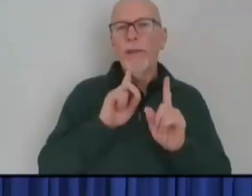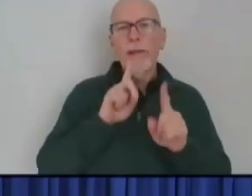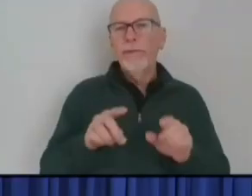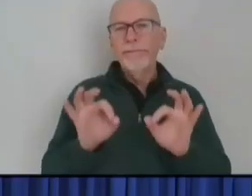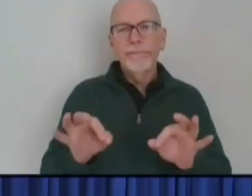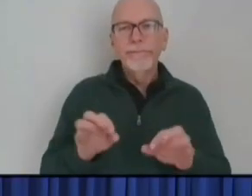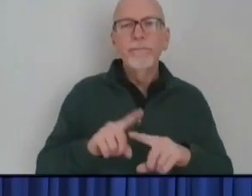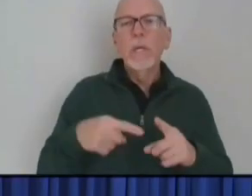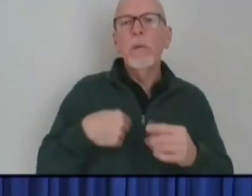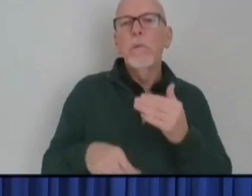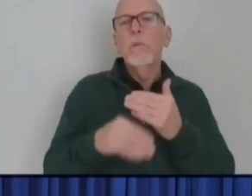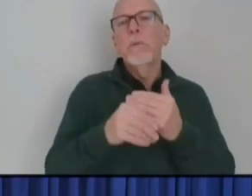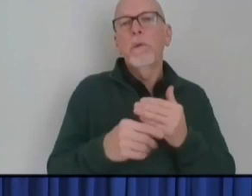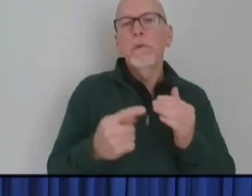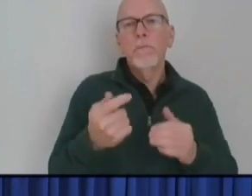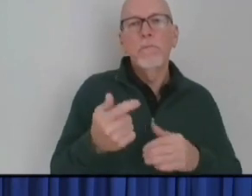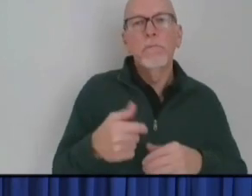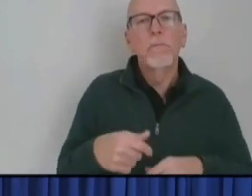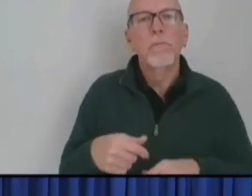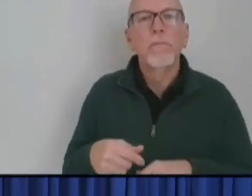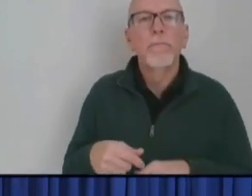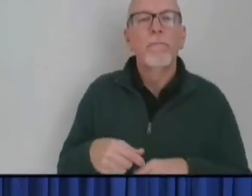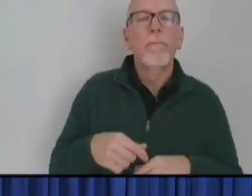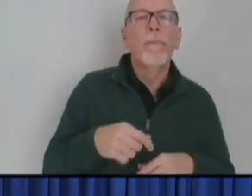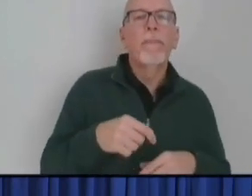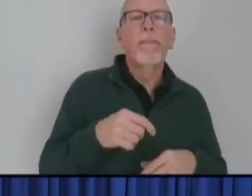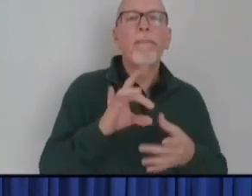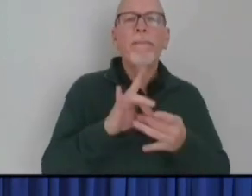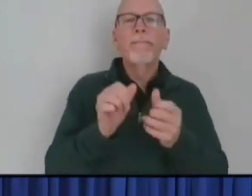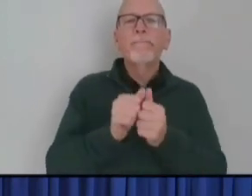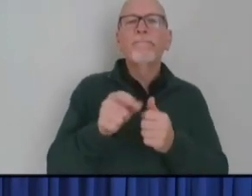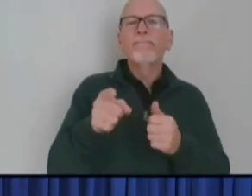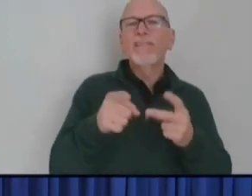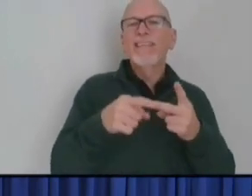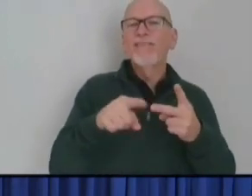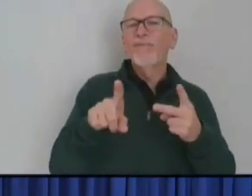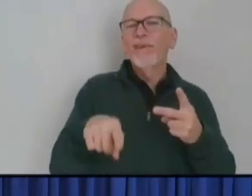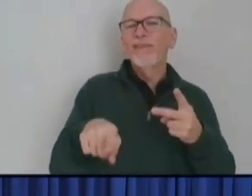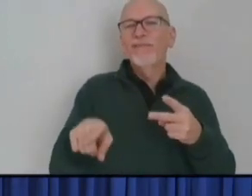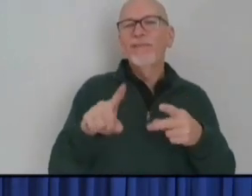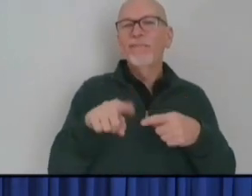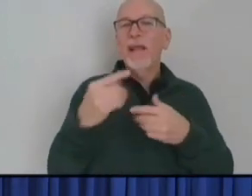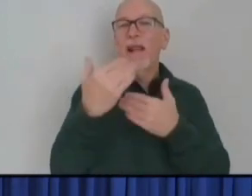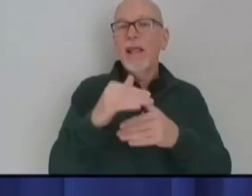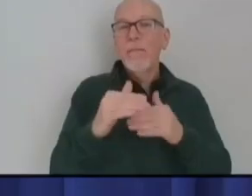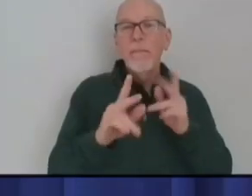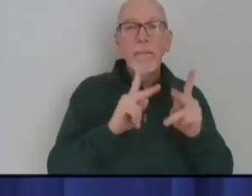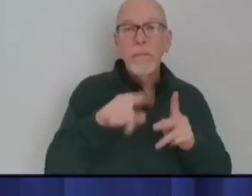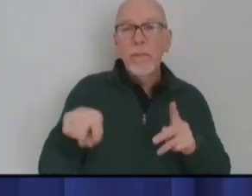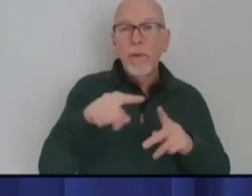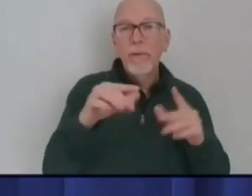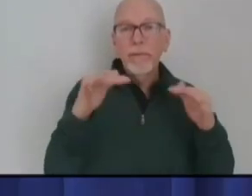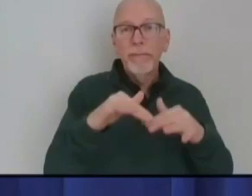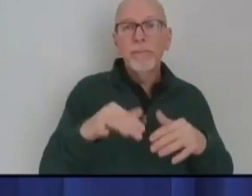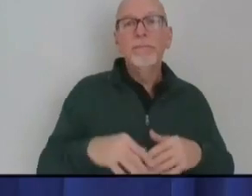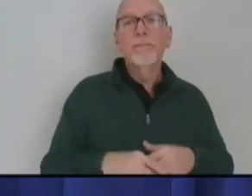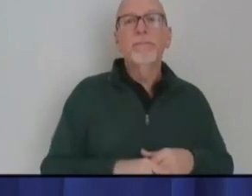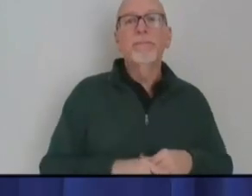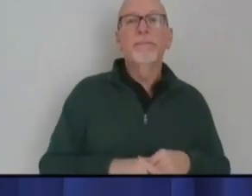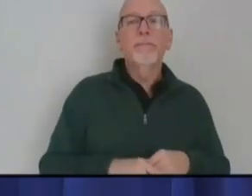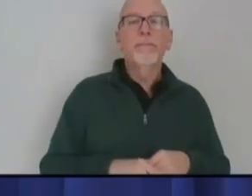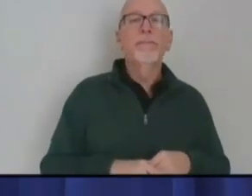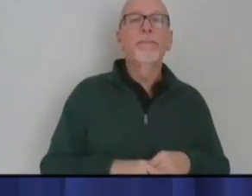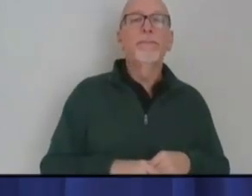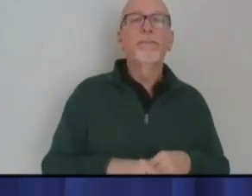Dr. Box, in terms of the second question about limits and limitations. And, you we take this